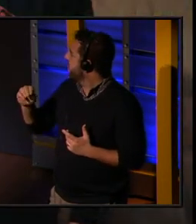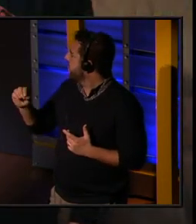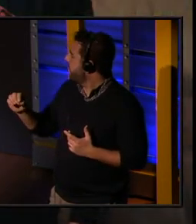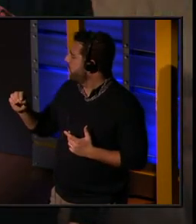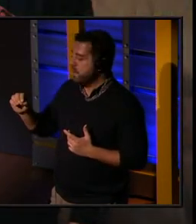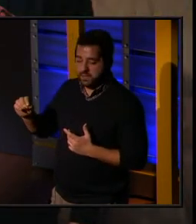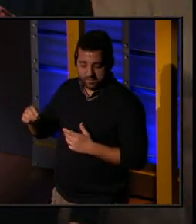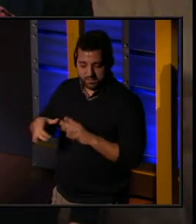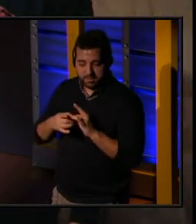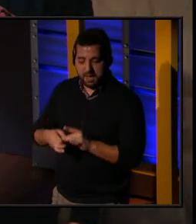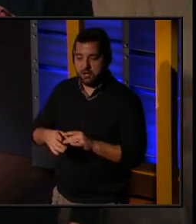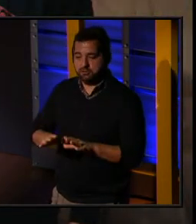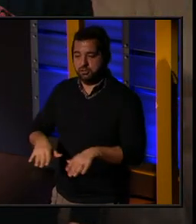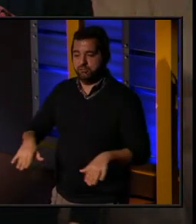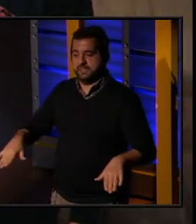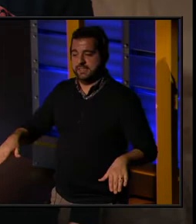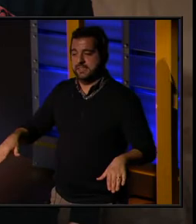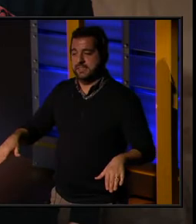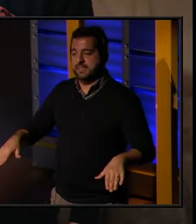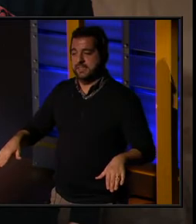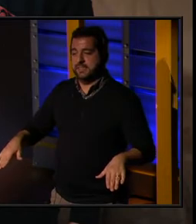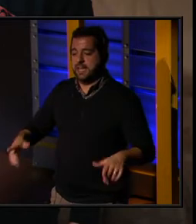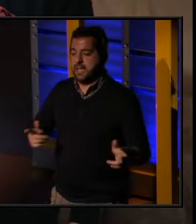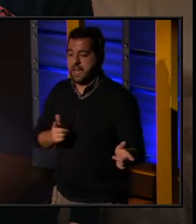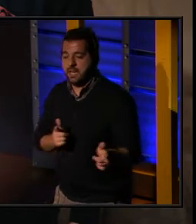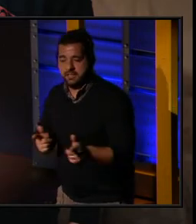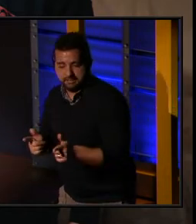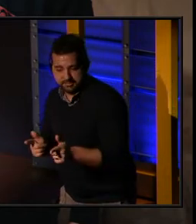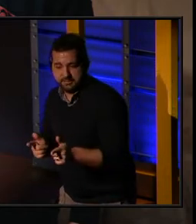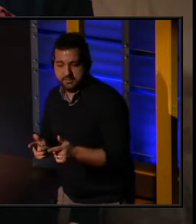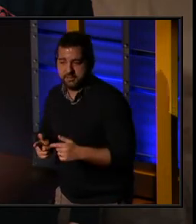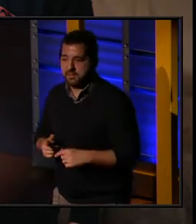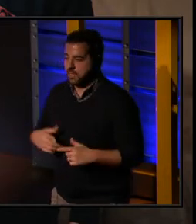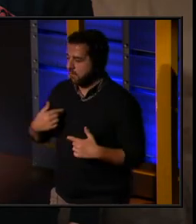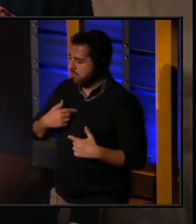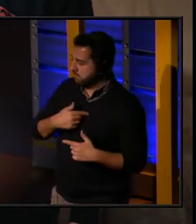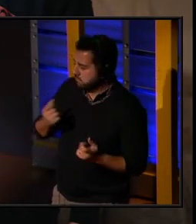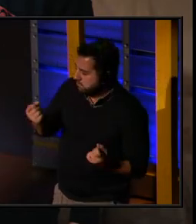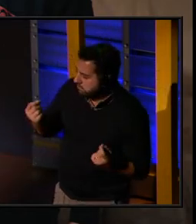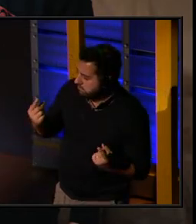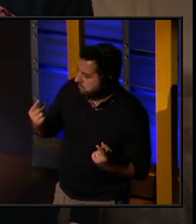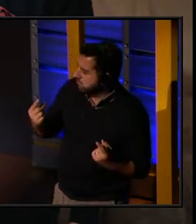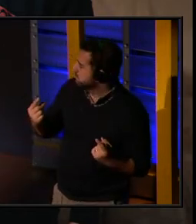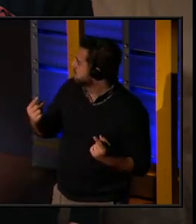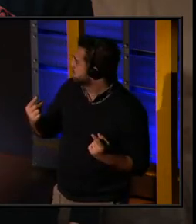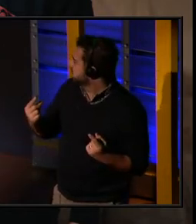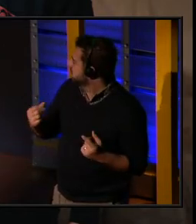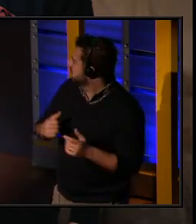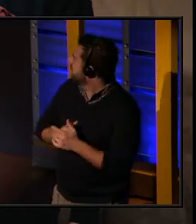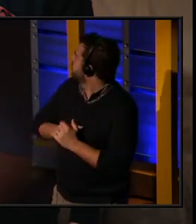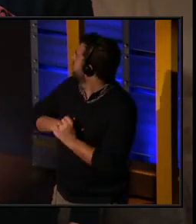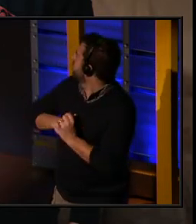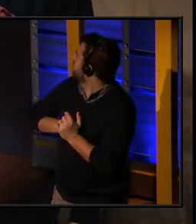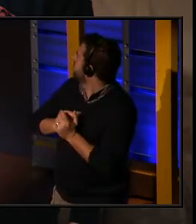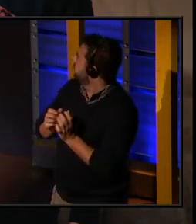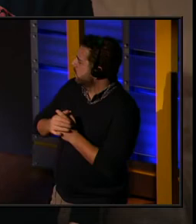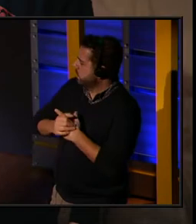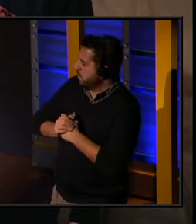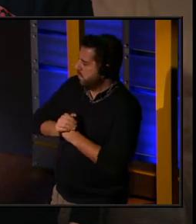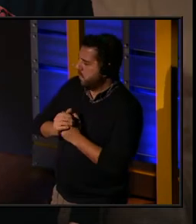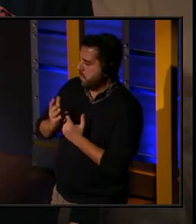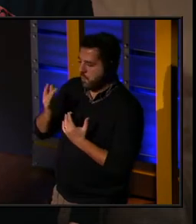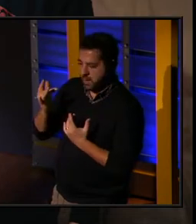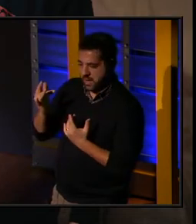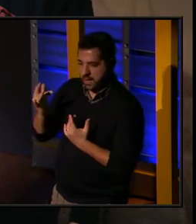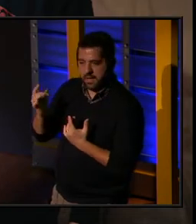So it was about children and hunting. And the idea was to understand why children that didn't